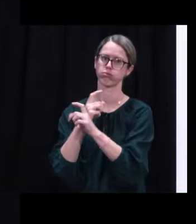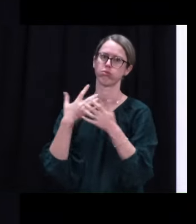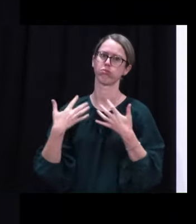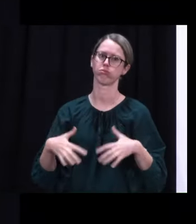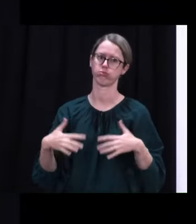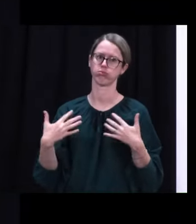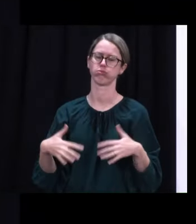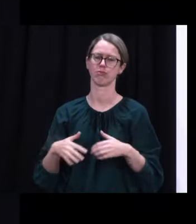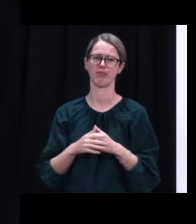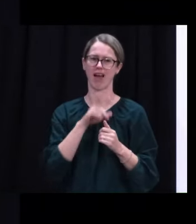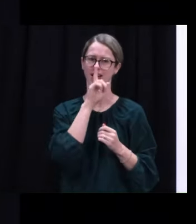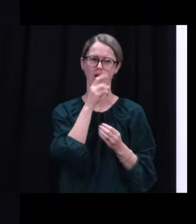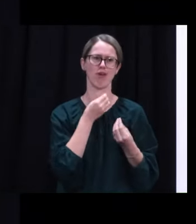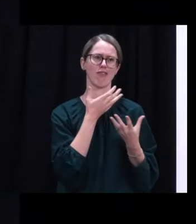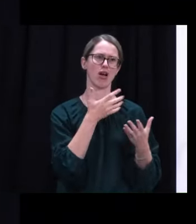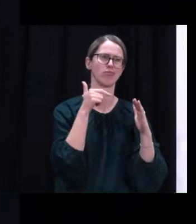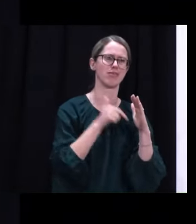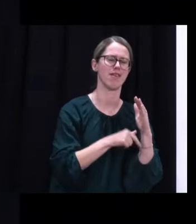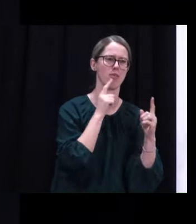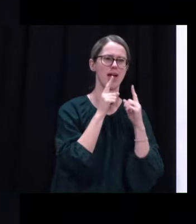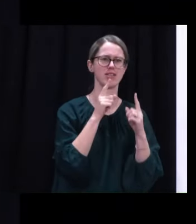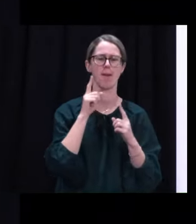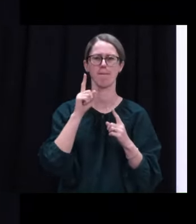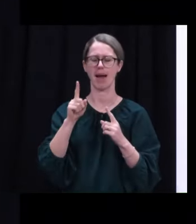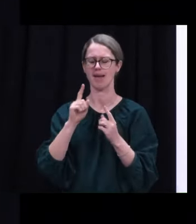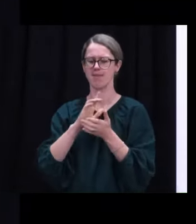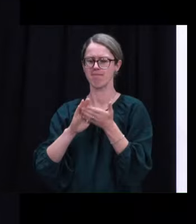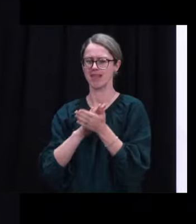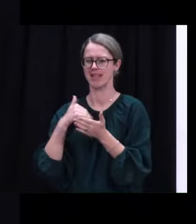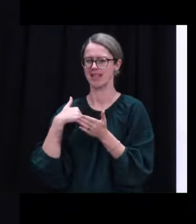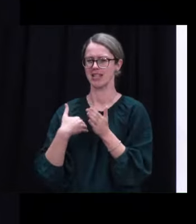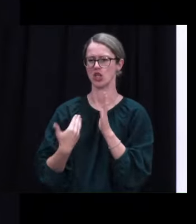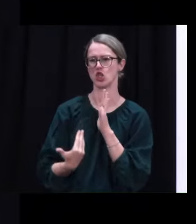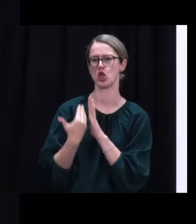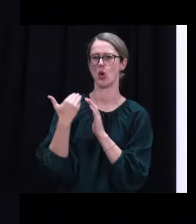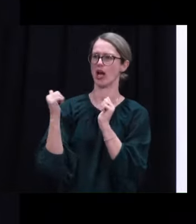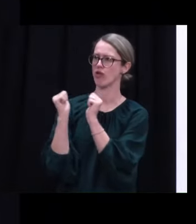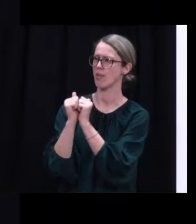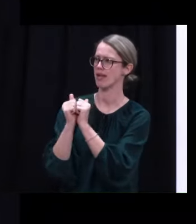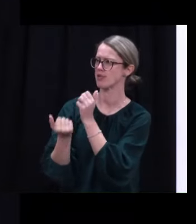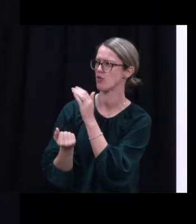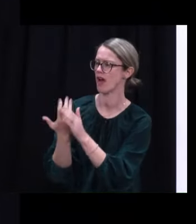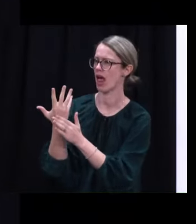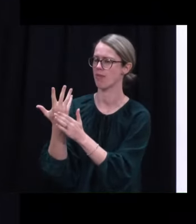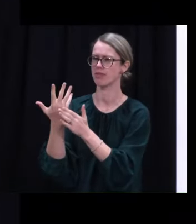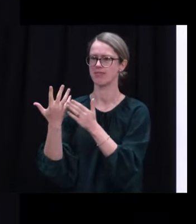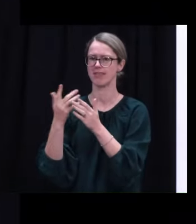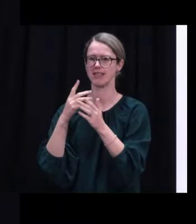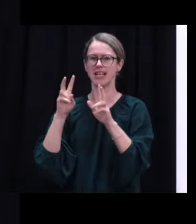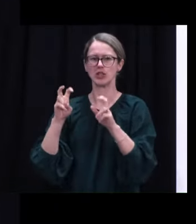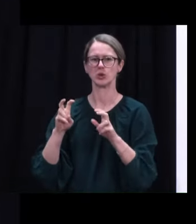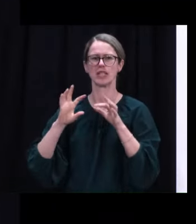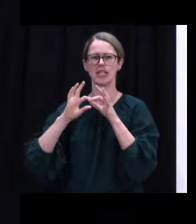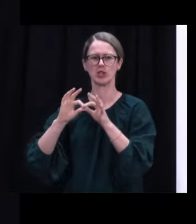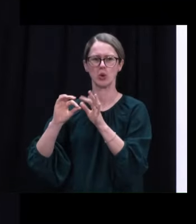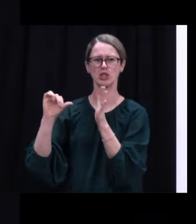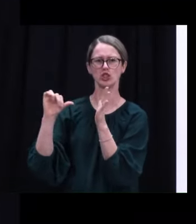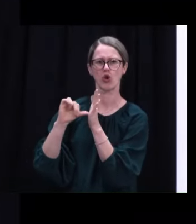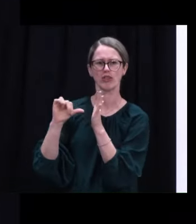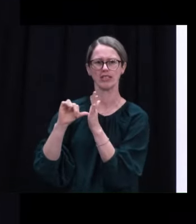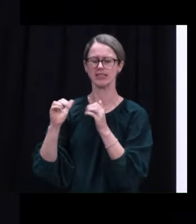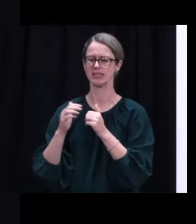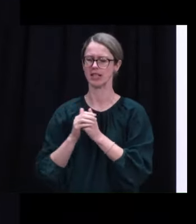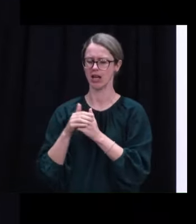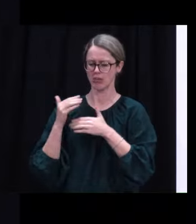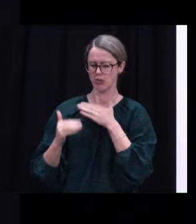Without going into all the details, such arrangements require new agreements to be developed, indemnity issues to be resolved, a process